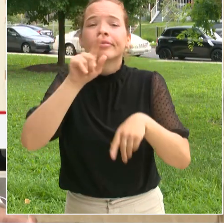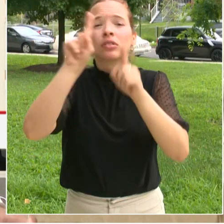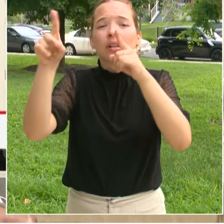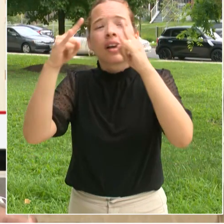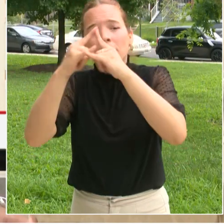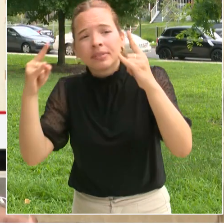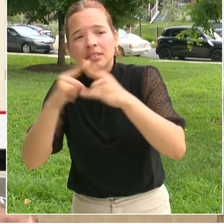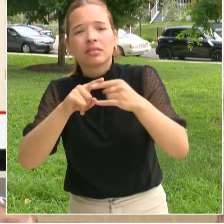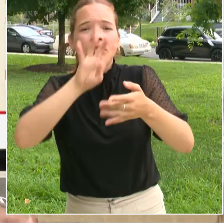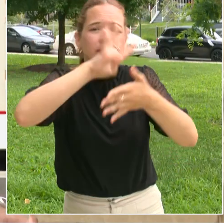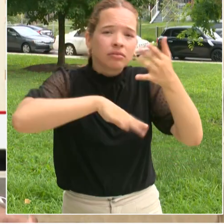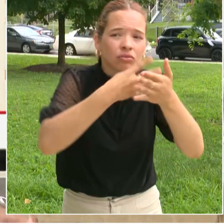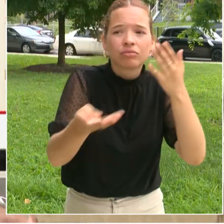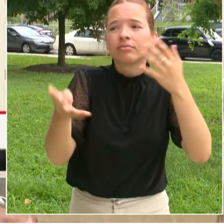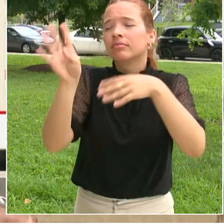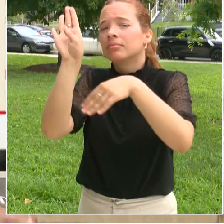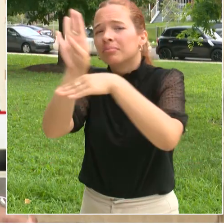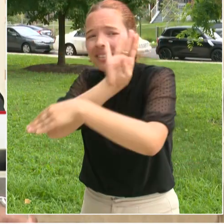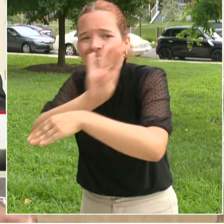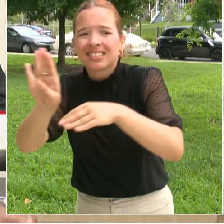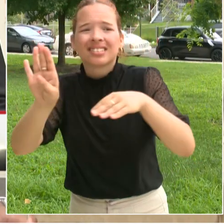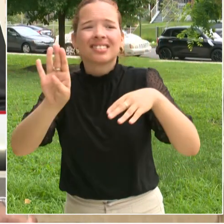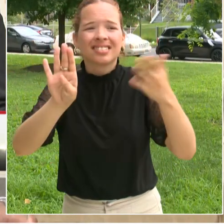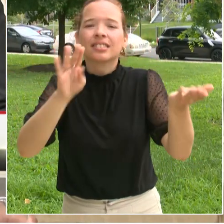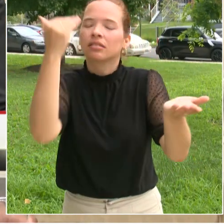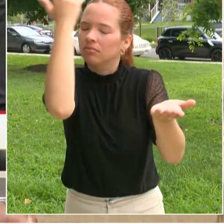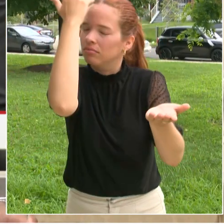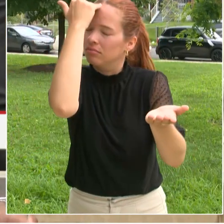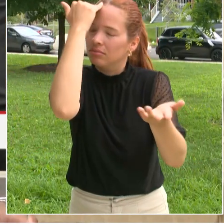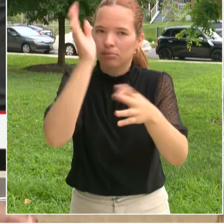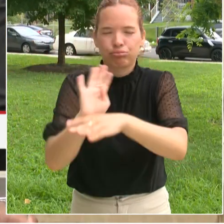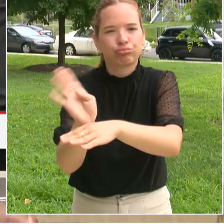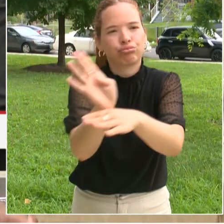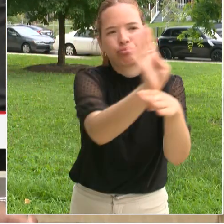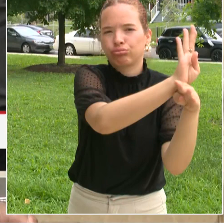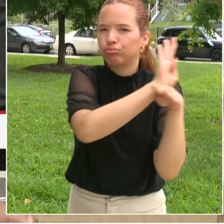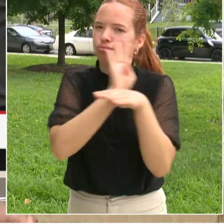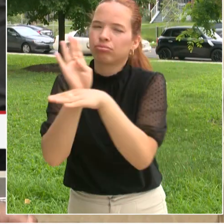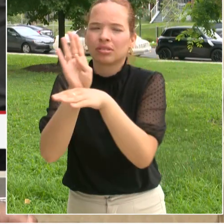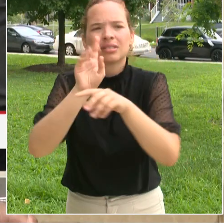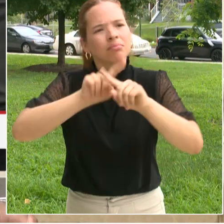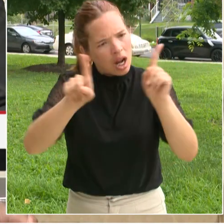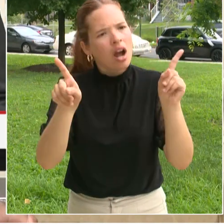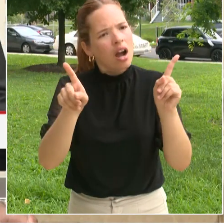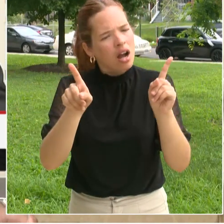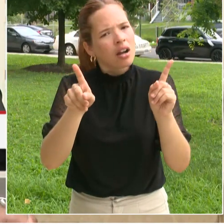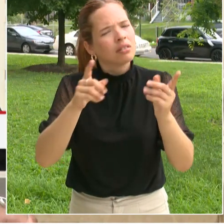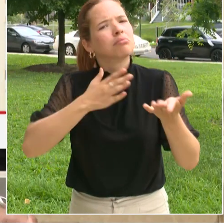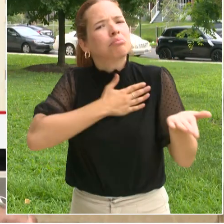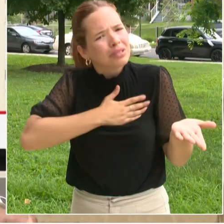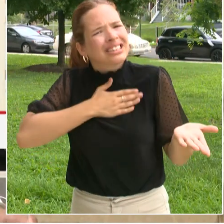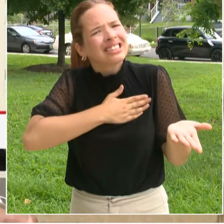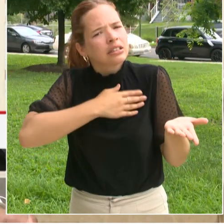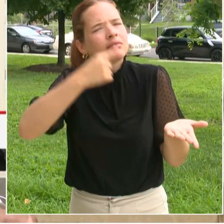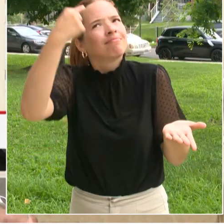we want to ensure that you build into your planning, this idea of coming back to school, learning and being healthy and strong.